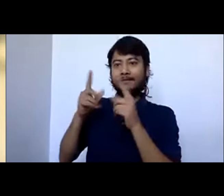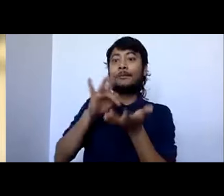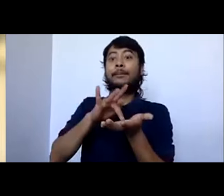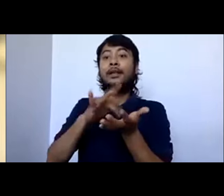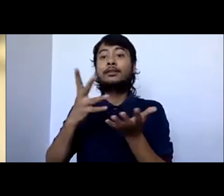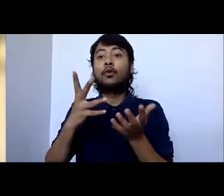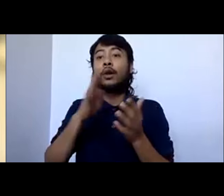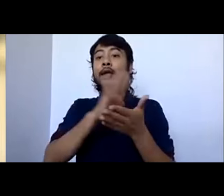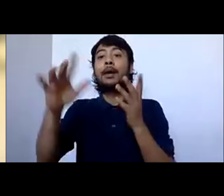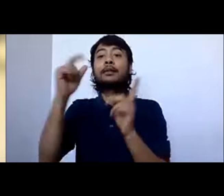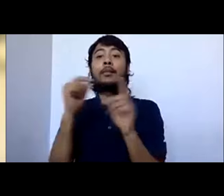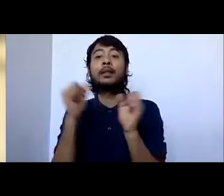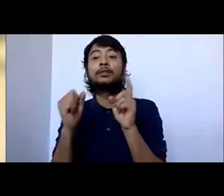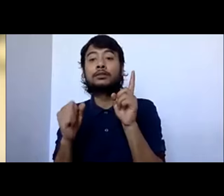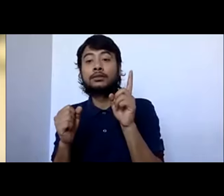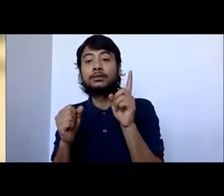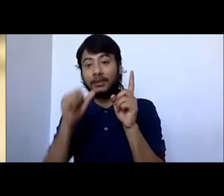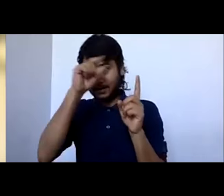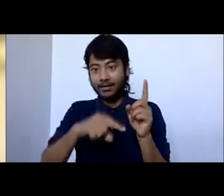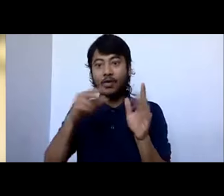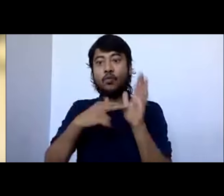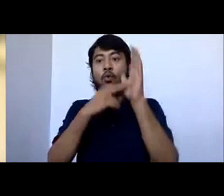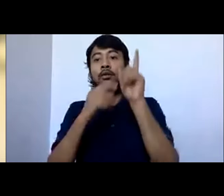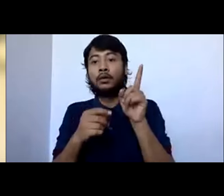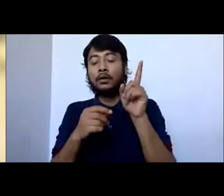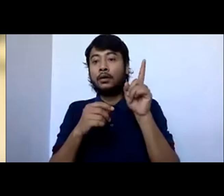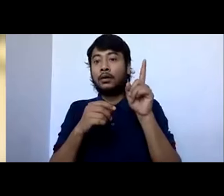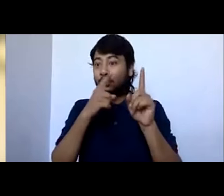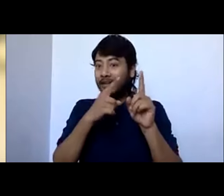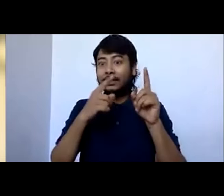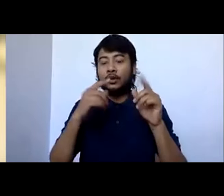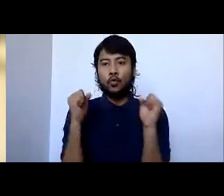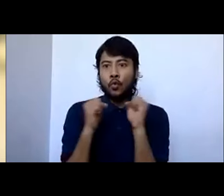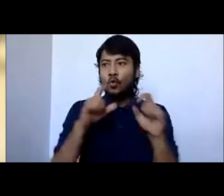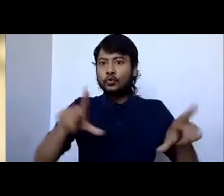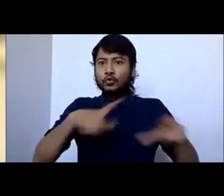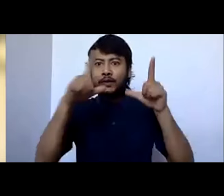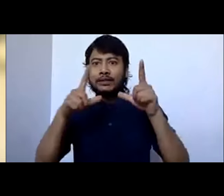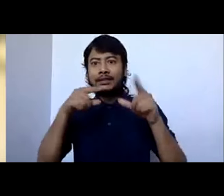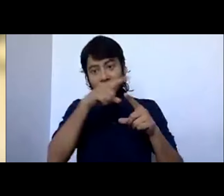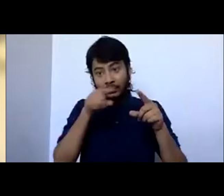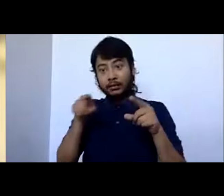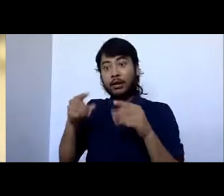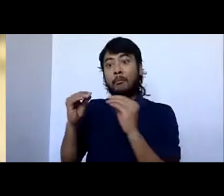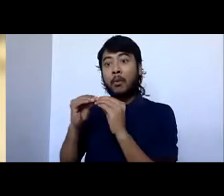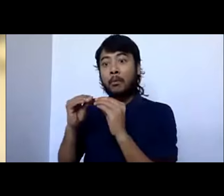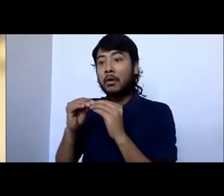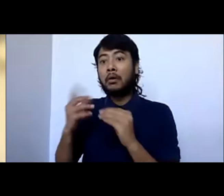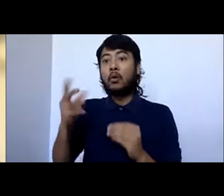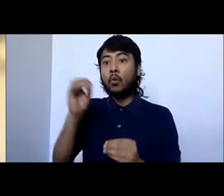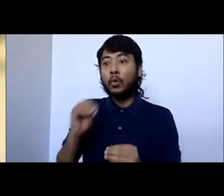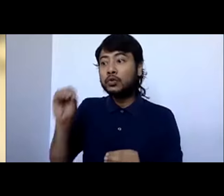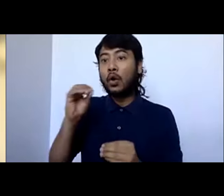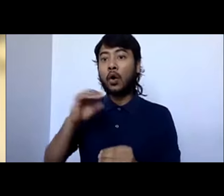but, you the impact might be different compared to somewhere like Maharashtra or, you know, Odisha or Kannatka because the industries are different. So